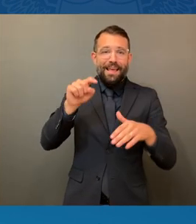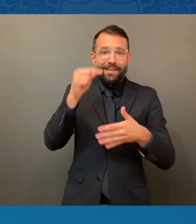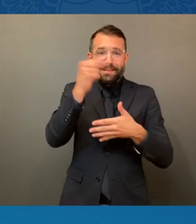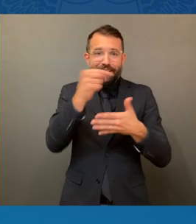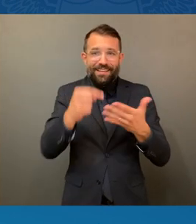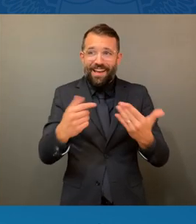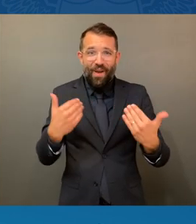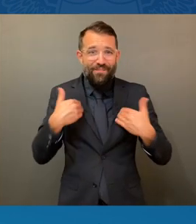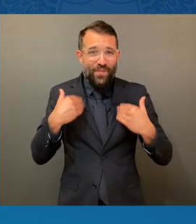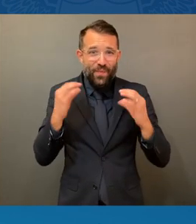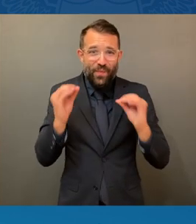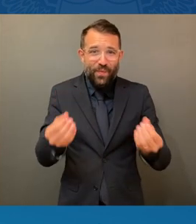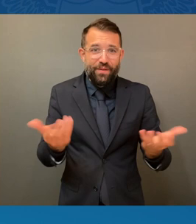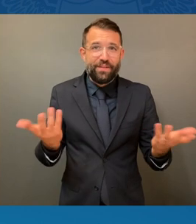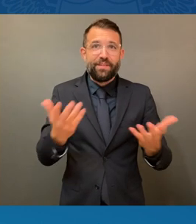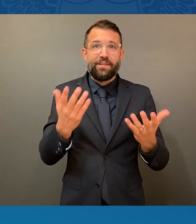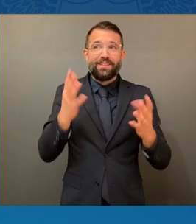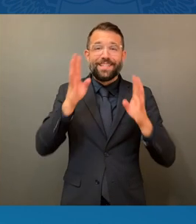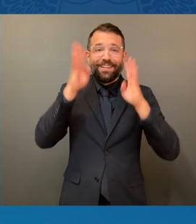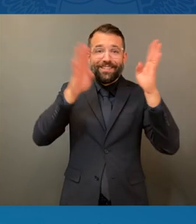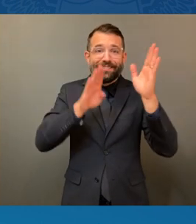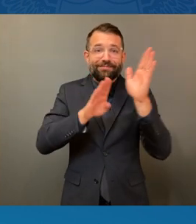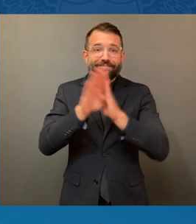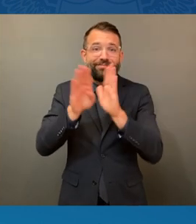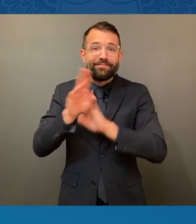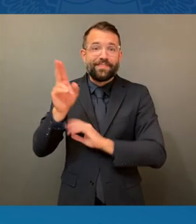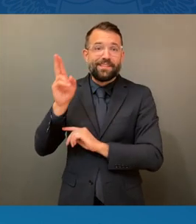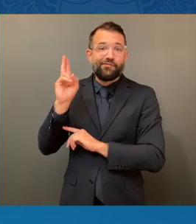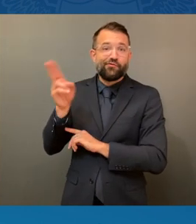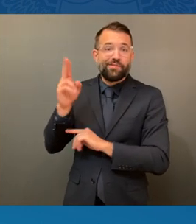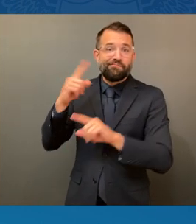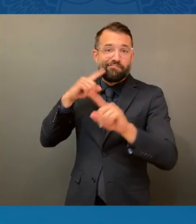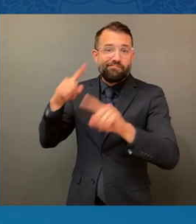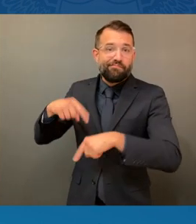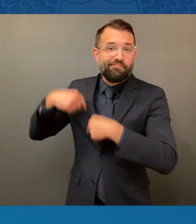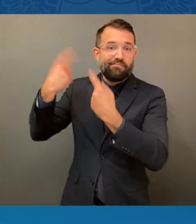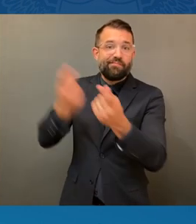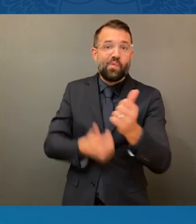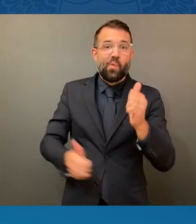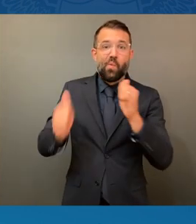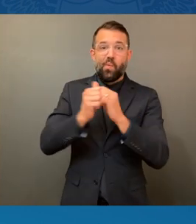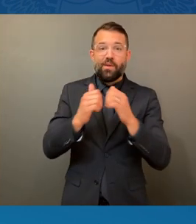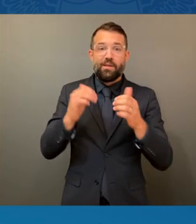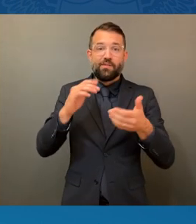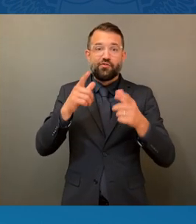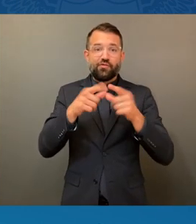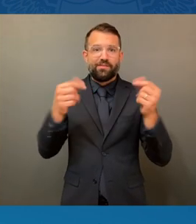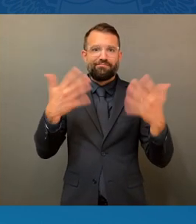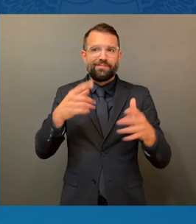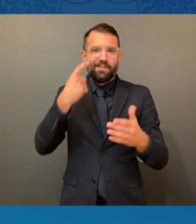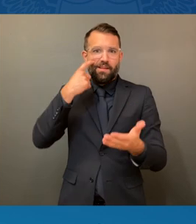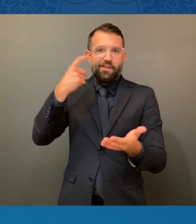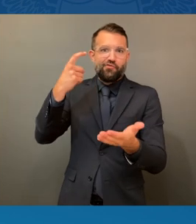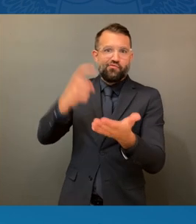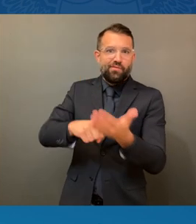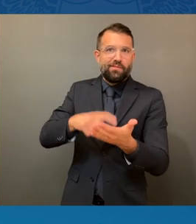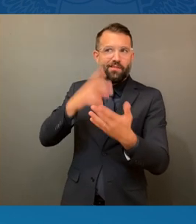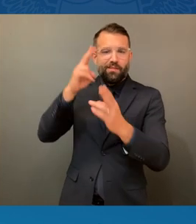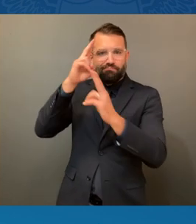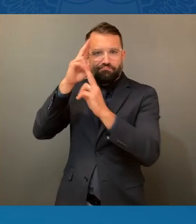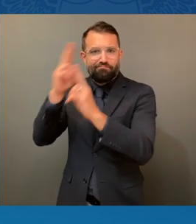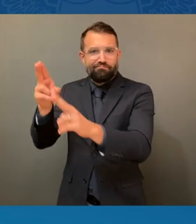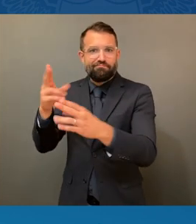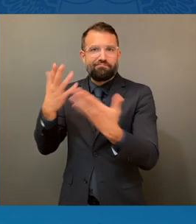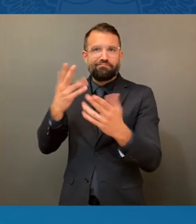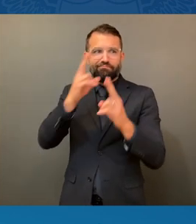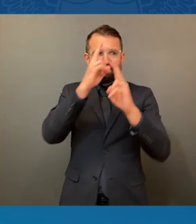the long history that we share is a history of admiring the work of each of our nations, but the collaboration and